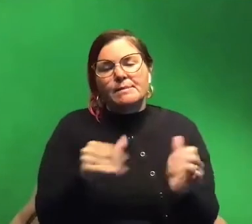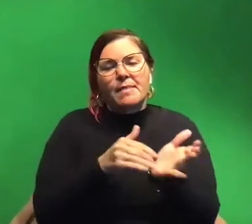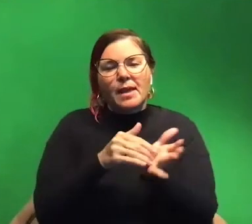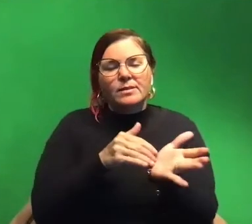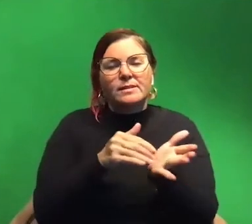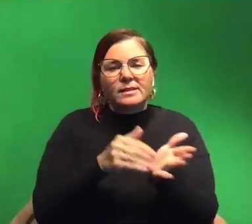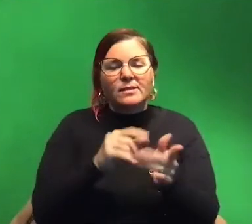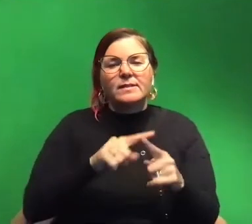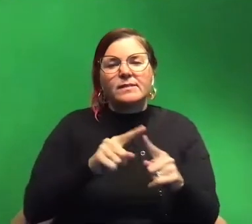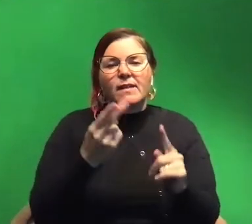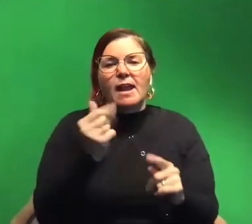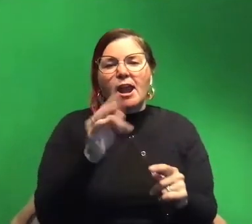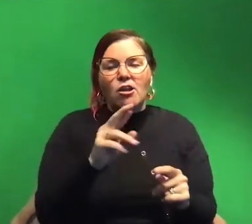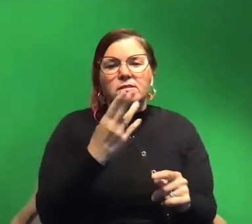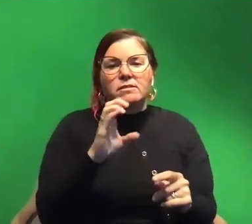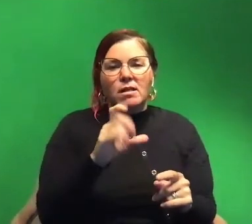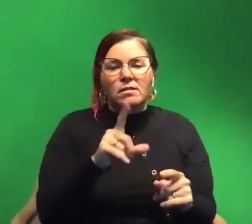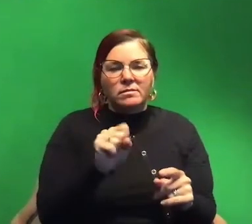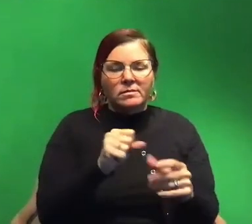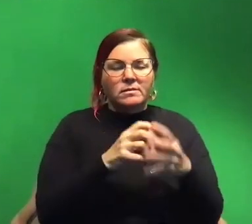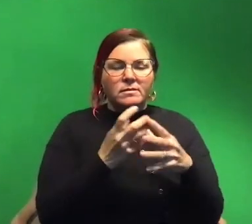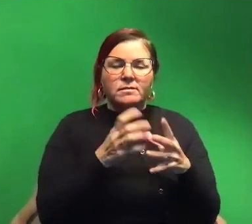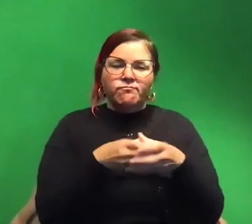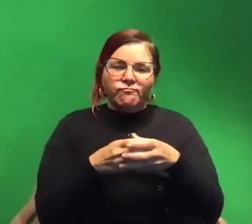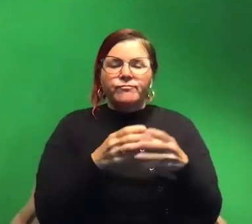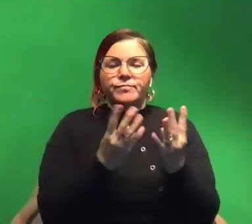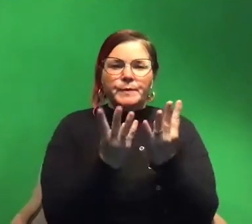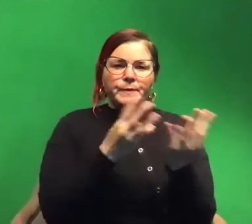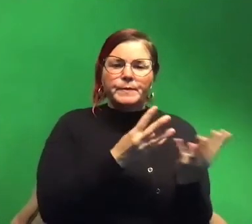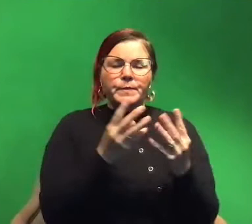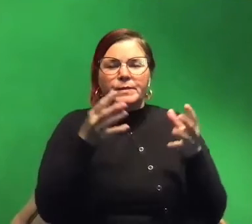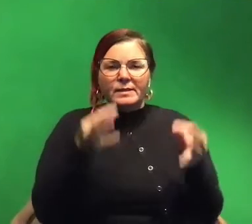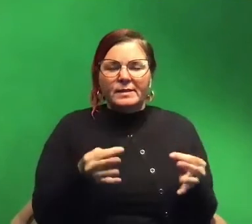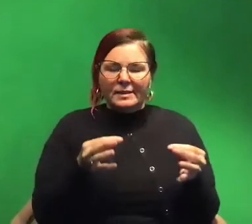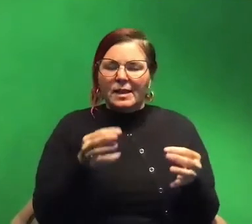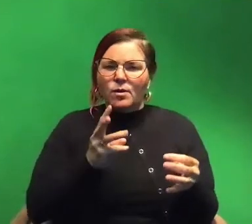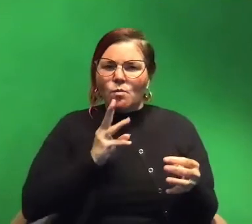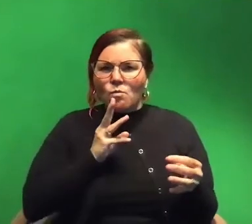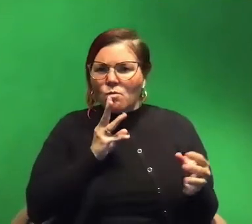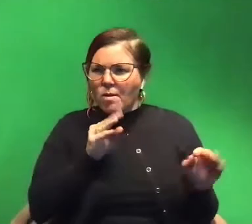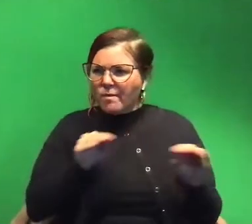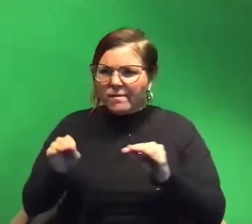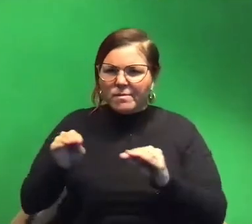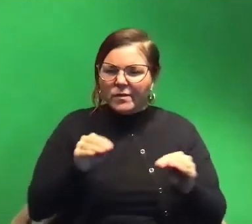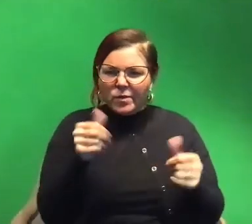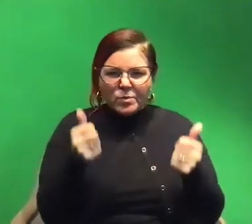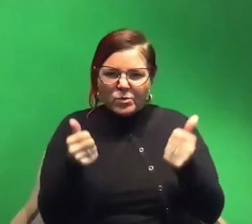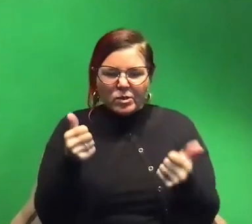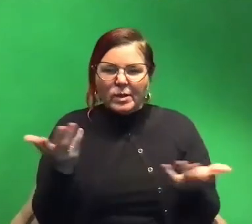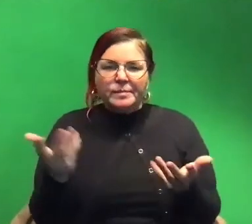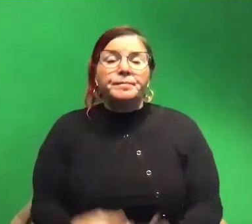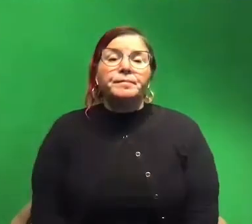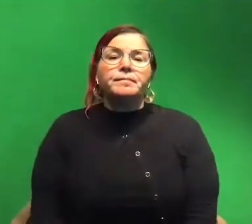tiny hair cells all over them that help them to determine uh what direction water's moving. And this becomes